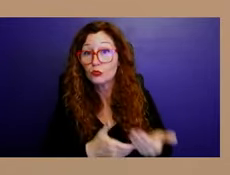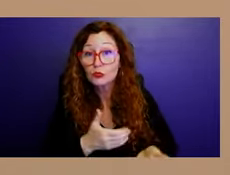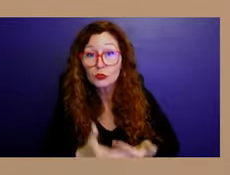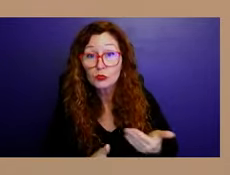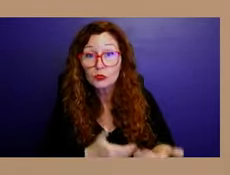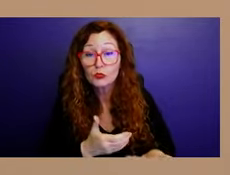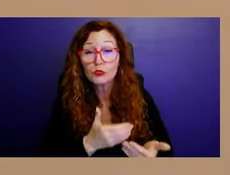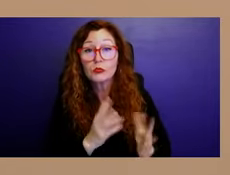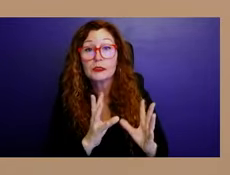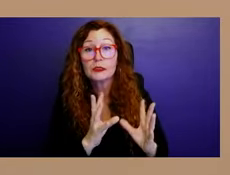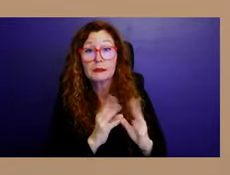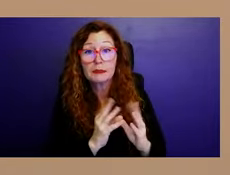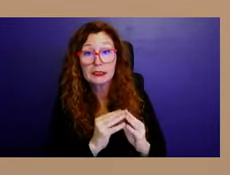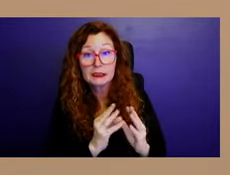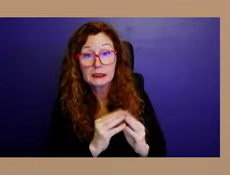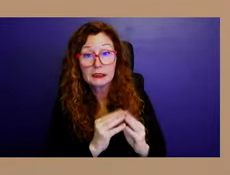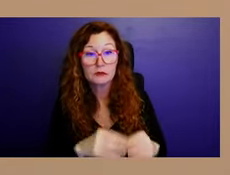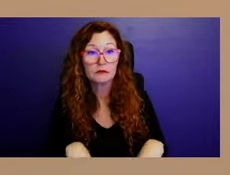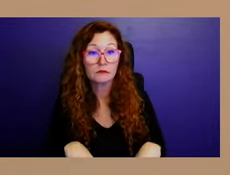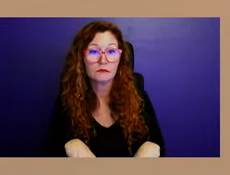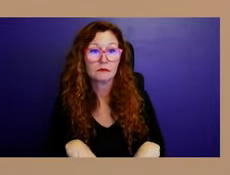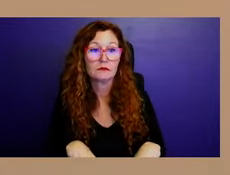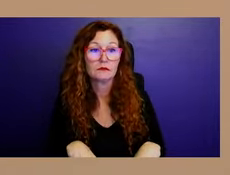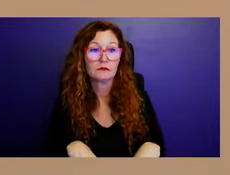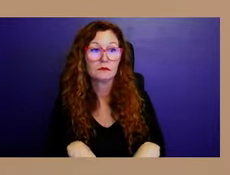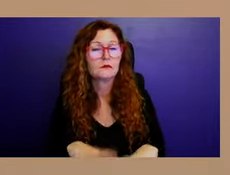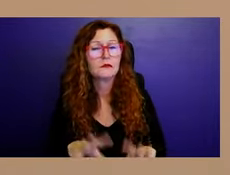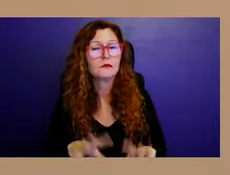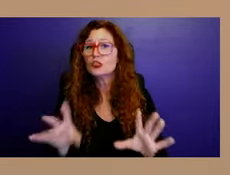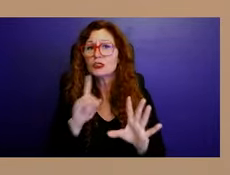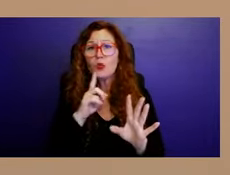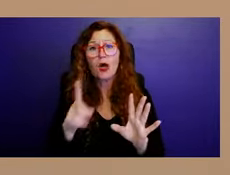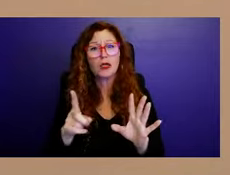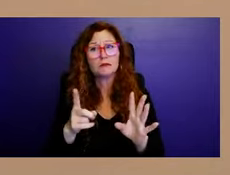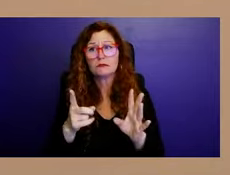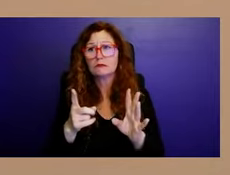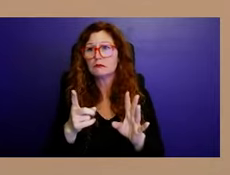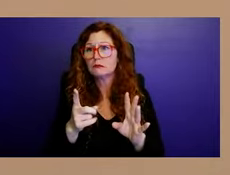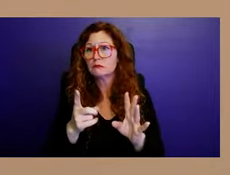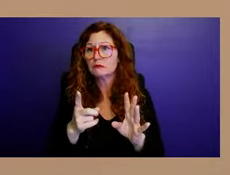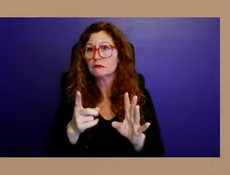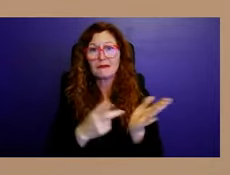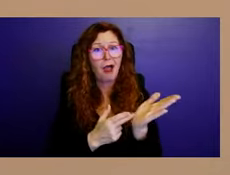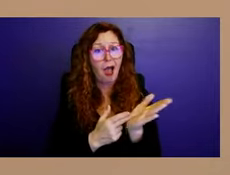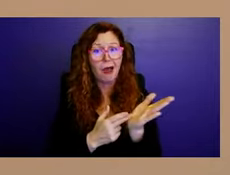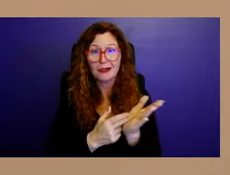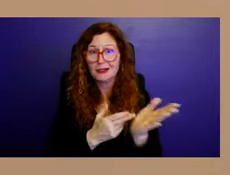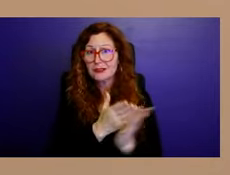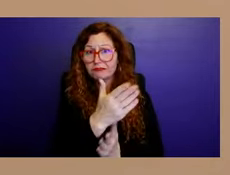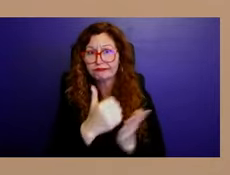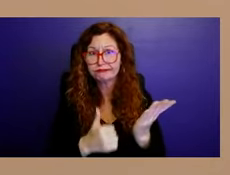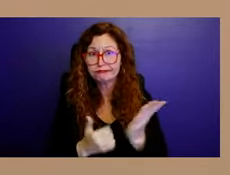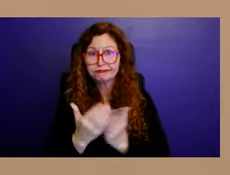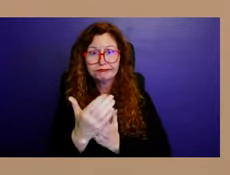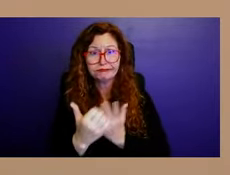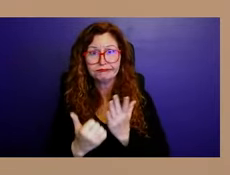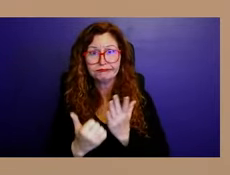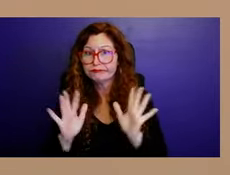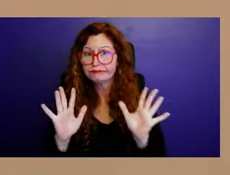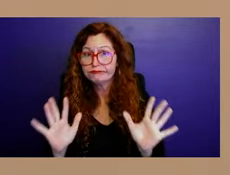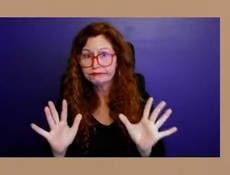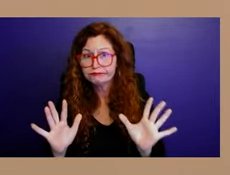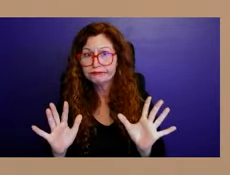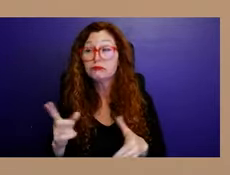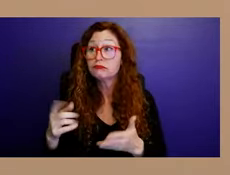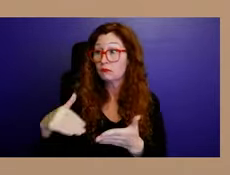to just to be, you know, for full transparency. Um, since that waiver portion is part of the code and it is,